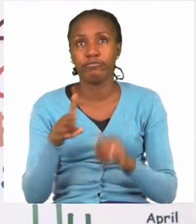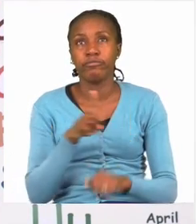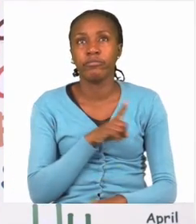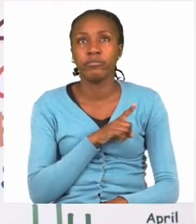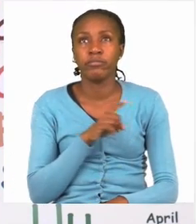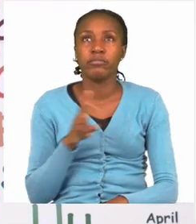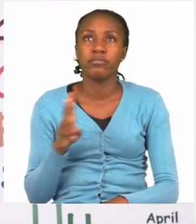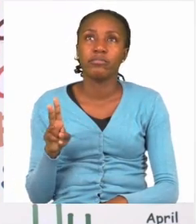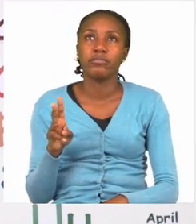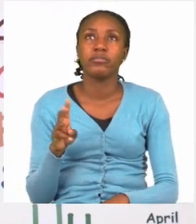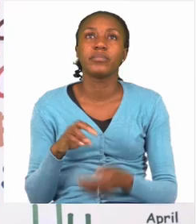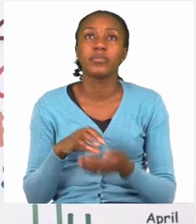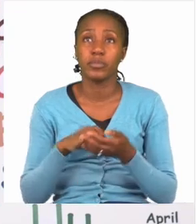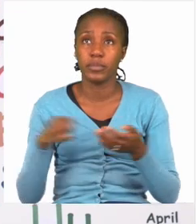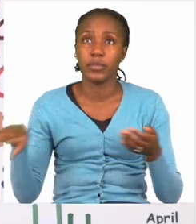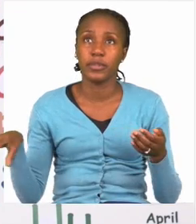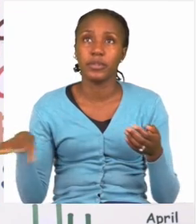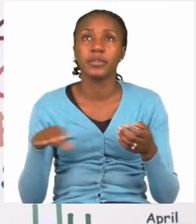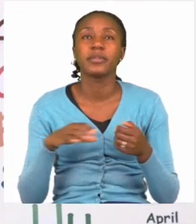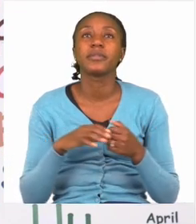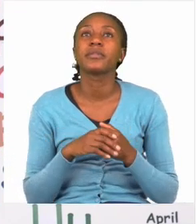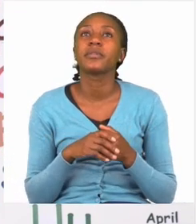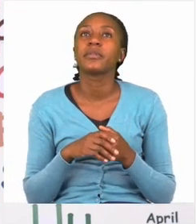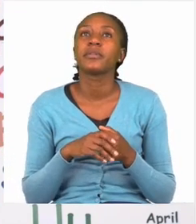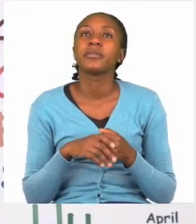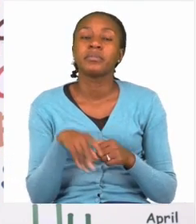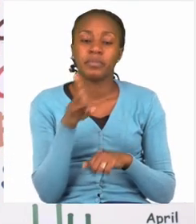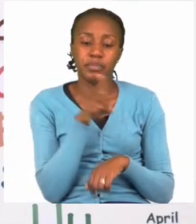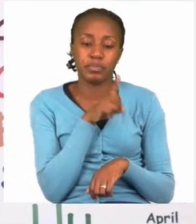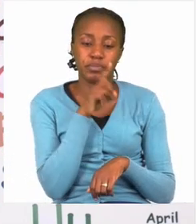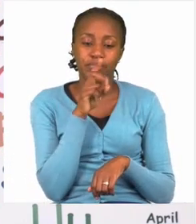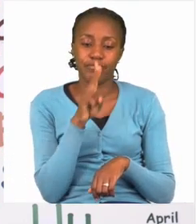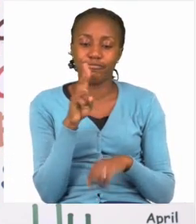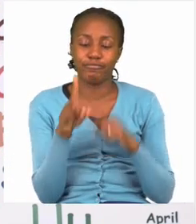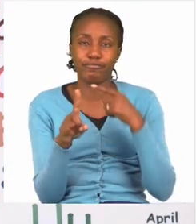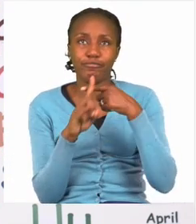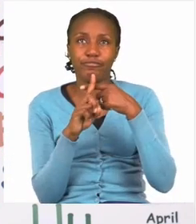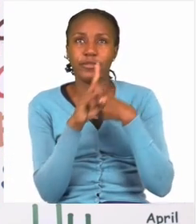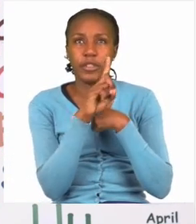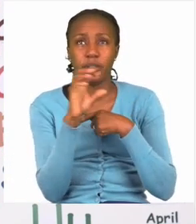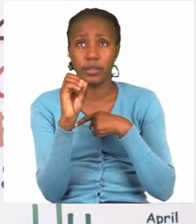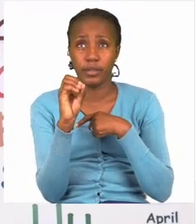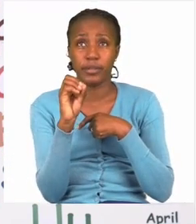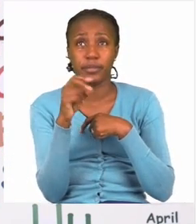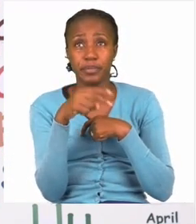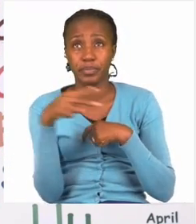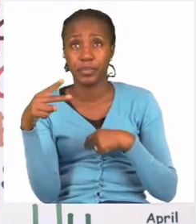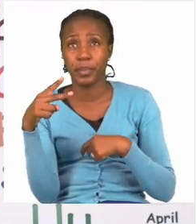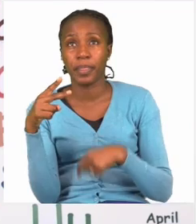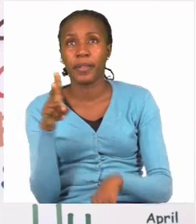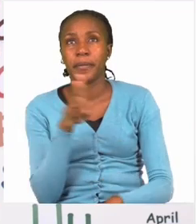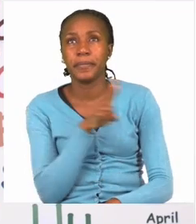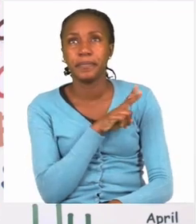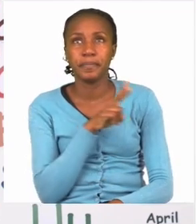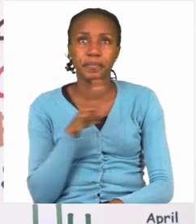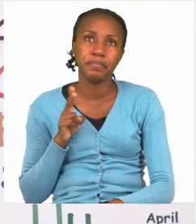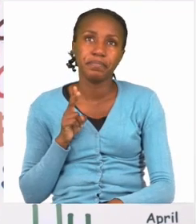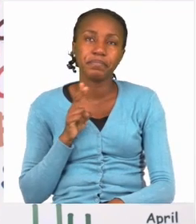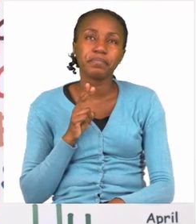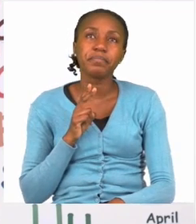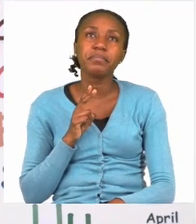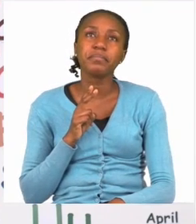part, we say 12 plus 10 and that is equal to the number 22